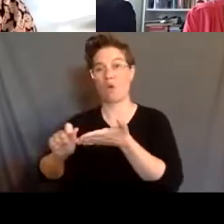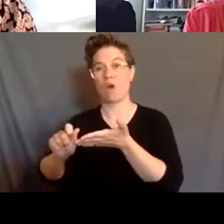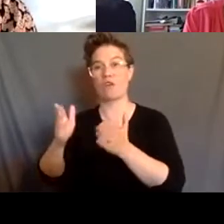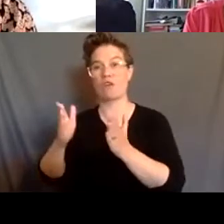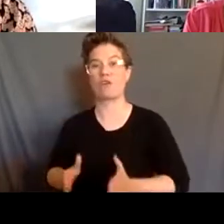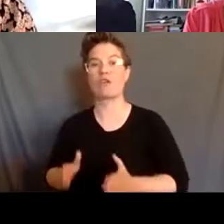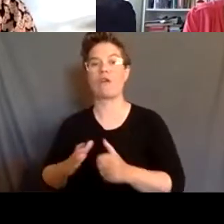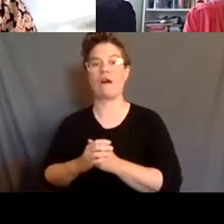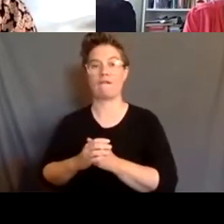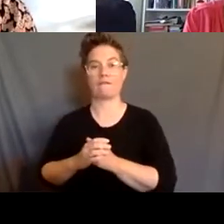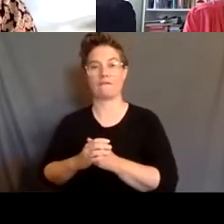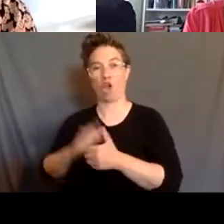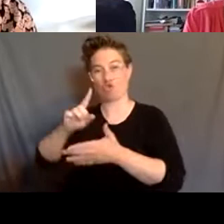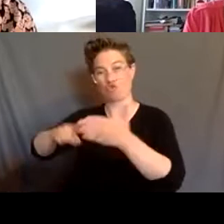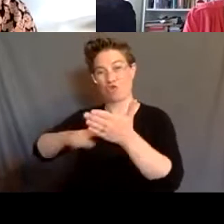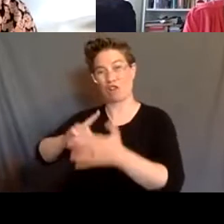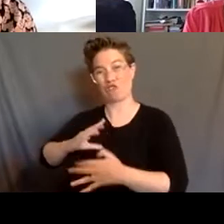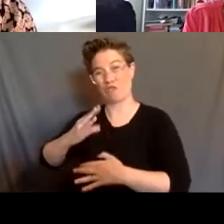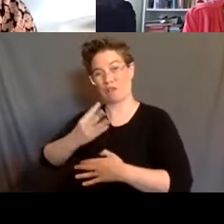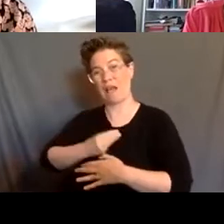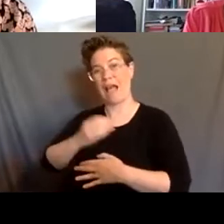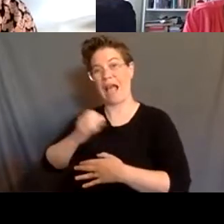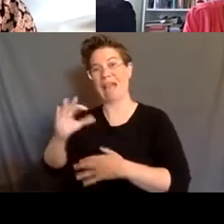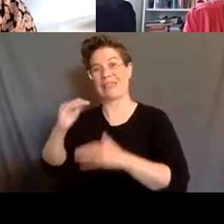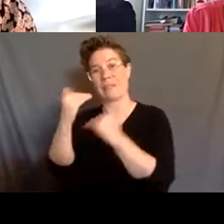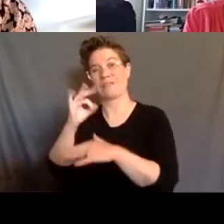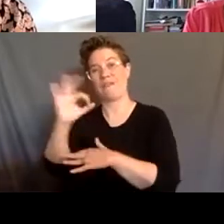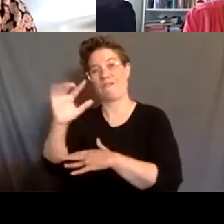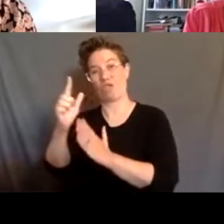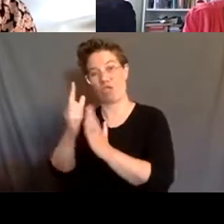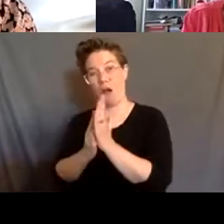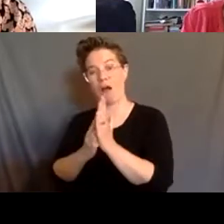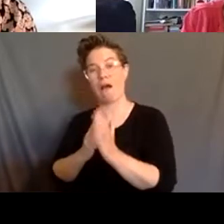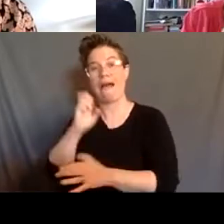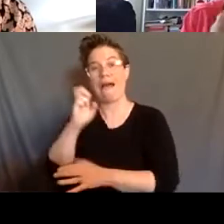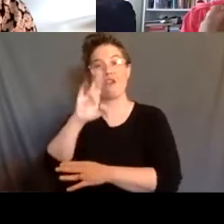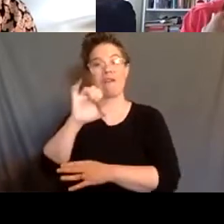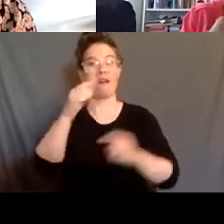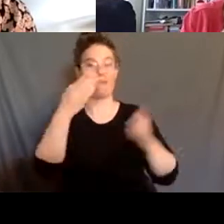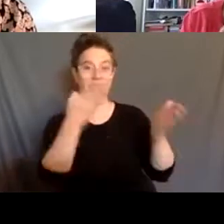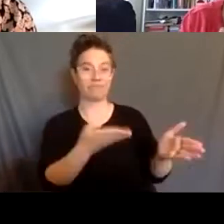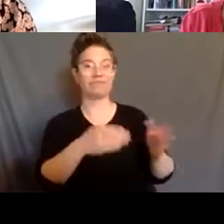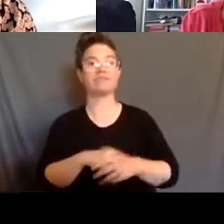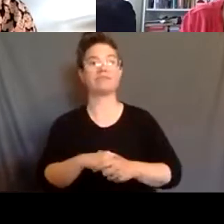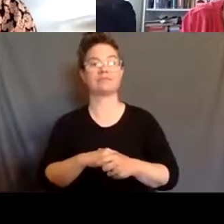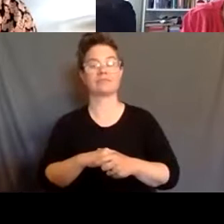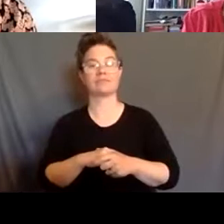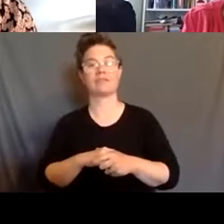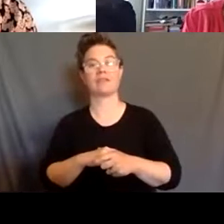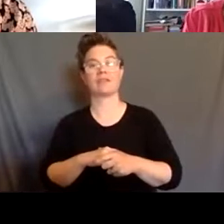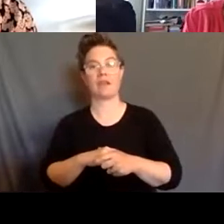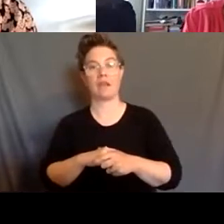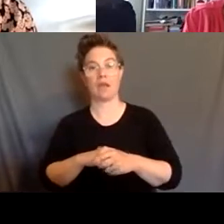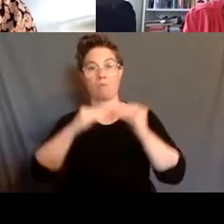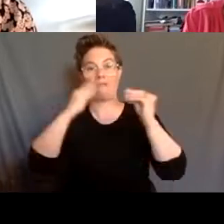Violence, Critical Transpolitics, and the Limits of Law. Erica R. Miners is a professor of education